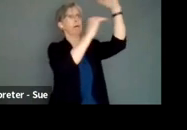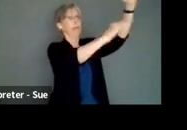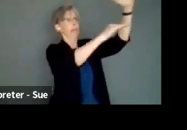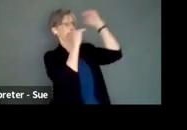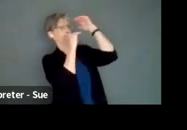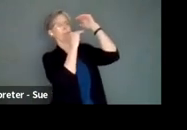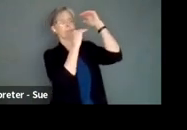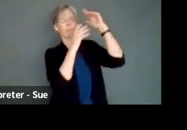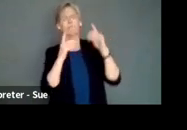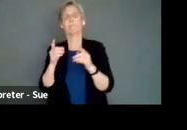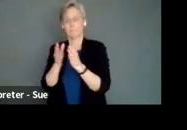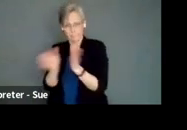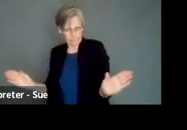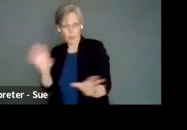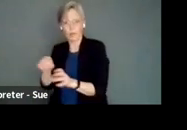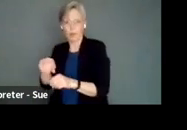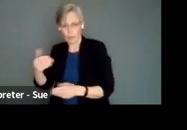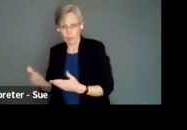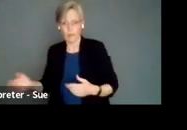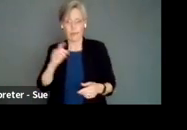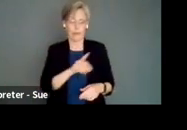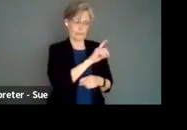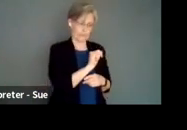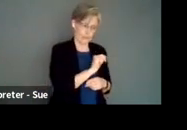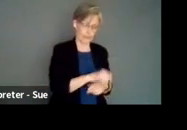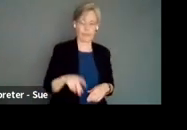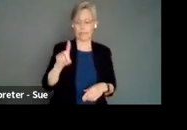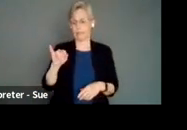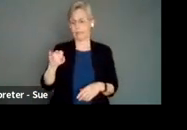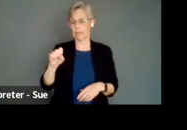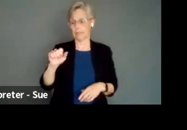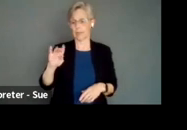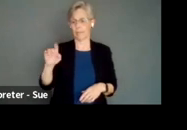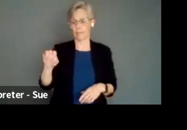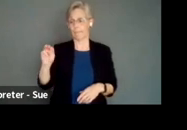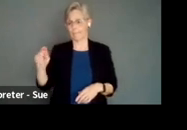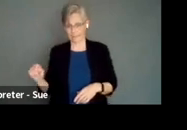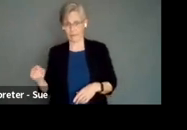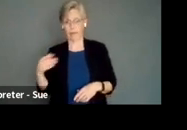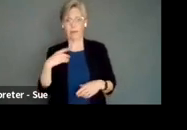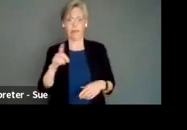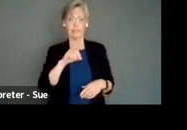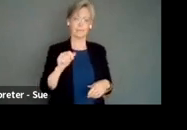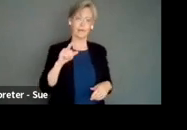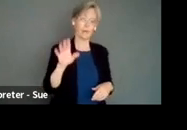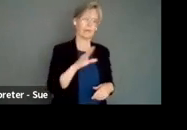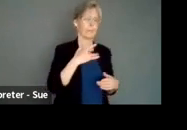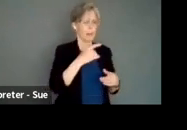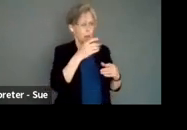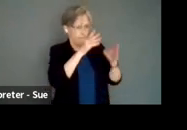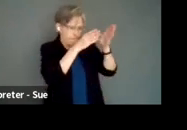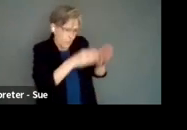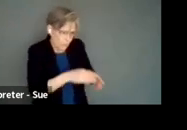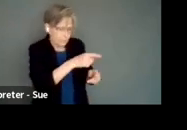differences between disability and disable mint, disability in a individual condition,